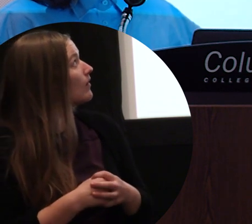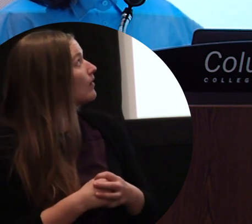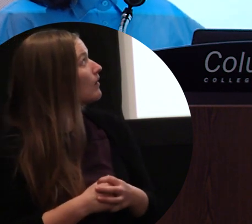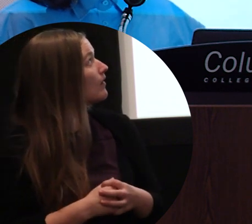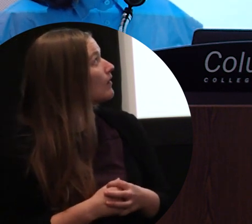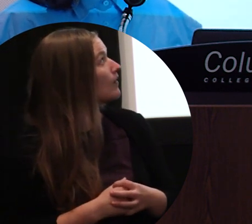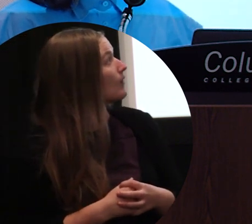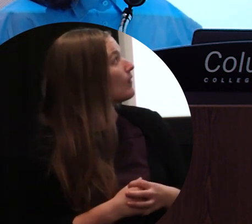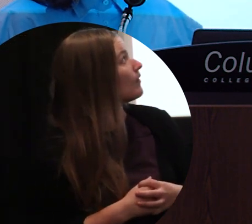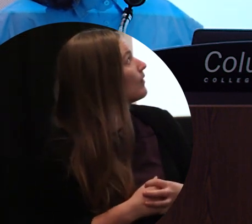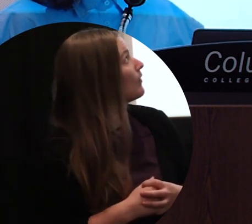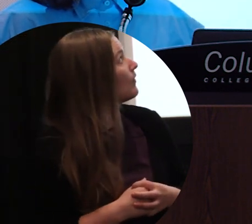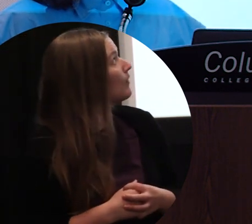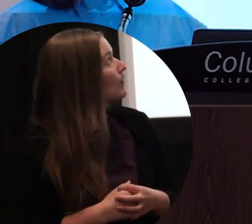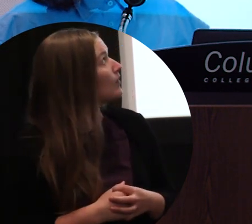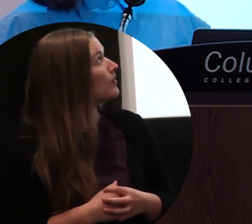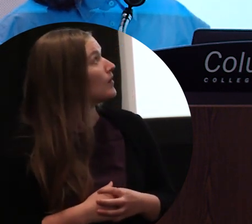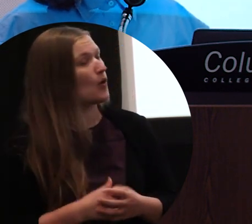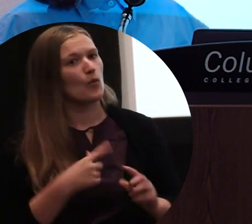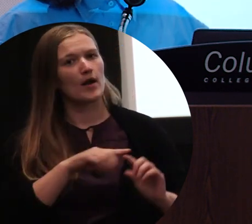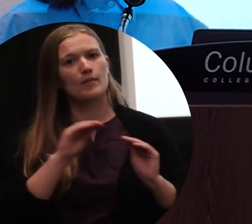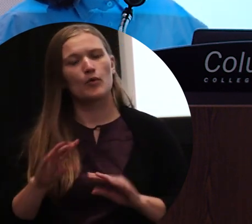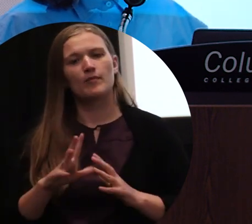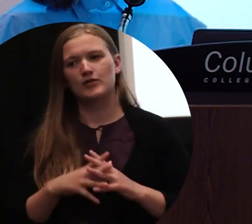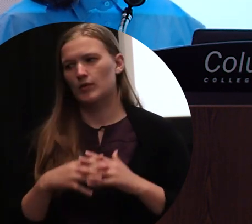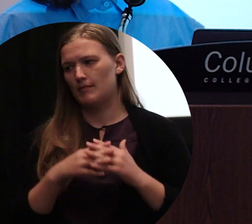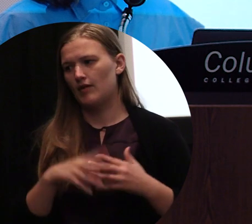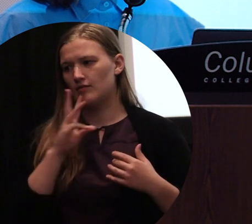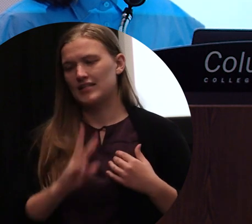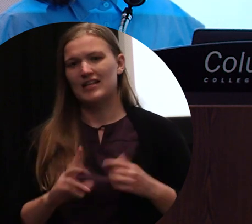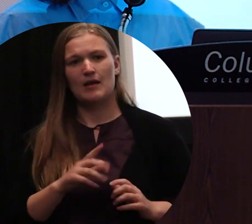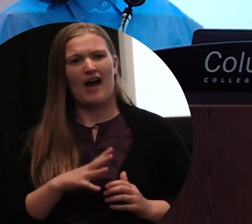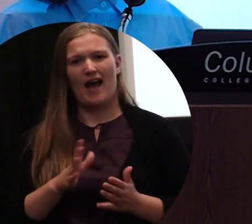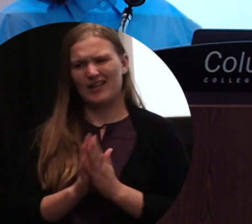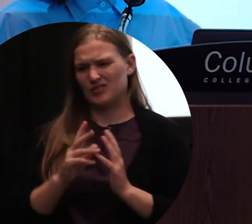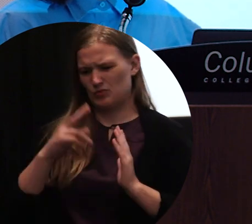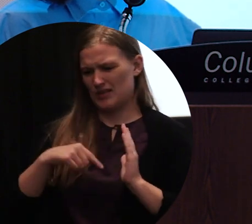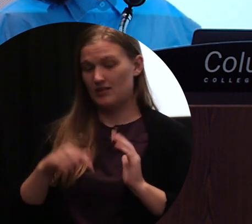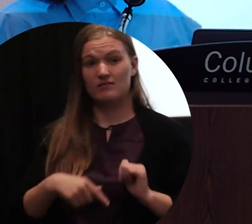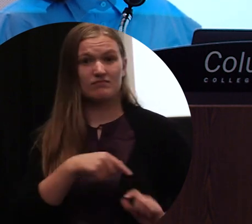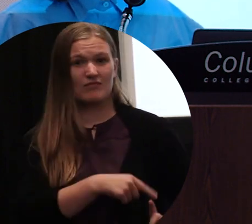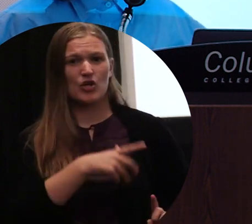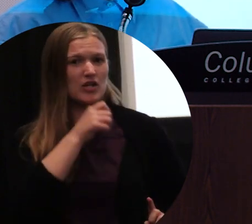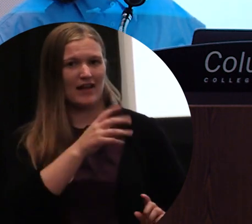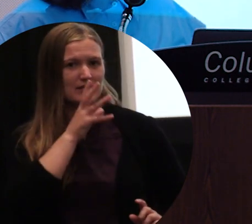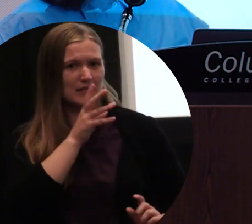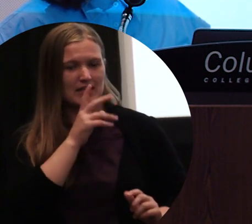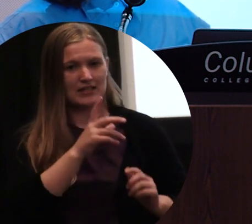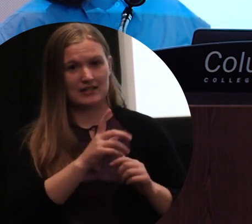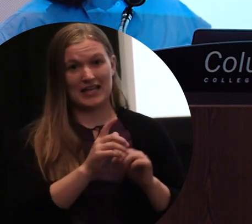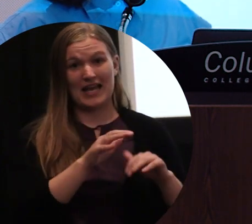teacher yelled at me for talking. My report card says, Ginny is Korean and does not speak English. Therefore, it is very hard to get her to do any work.